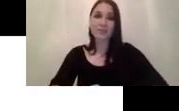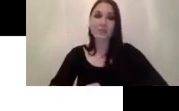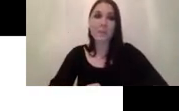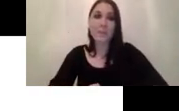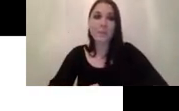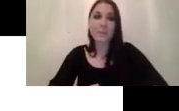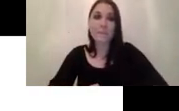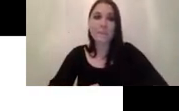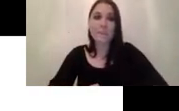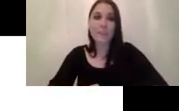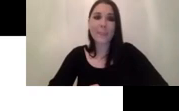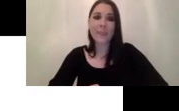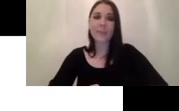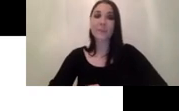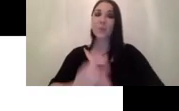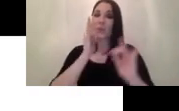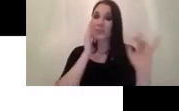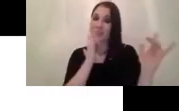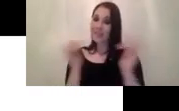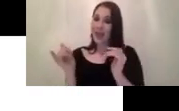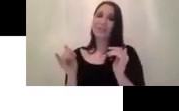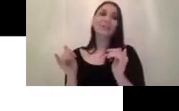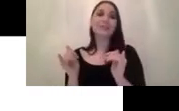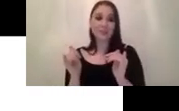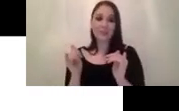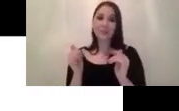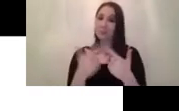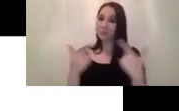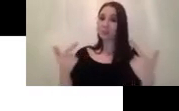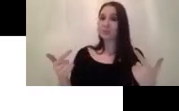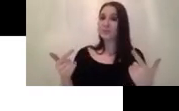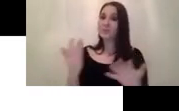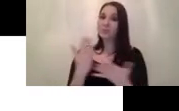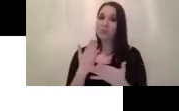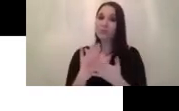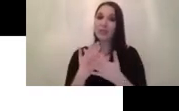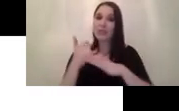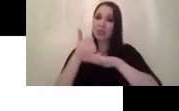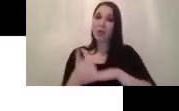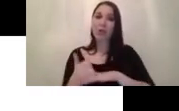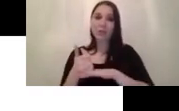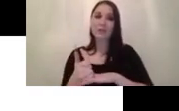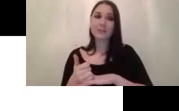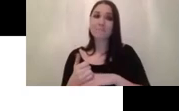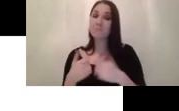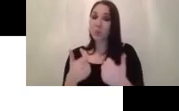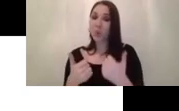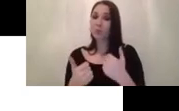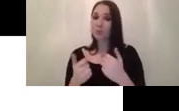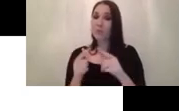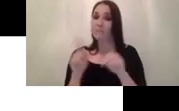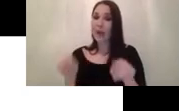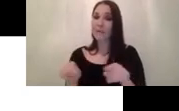so it's test out a bunch of stuff and uh it's a really solid paper and they did a really good